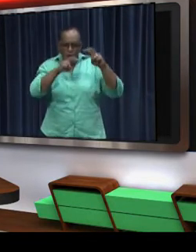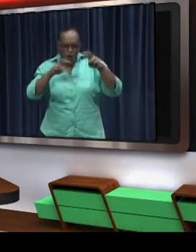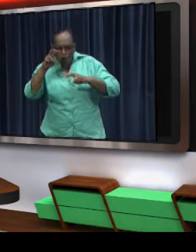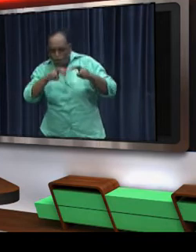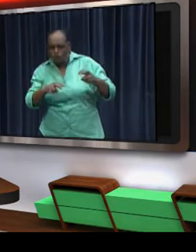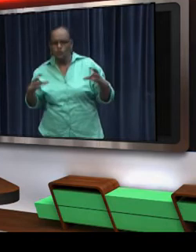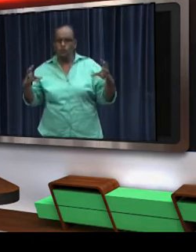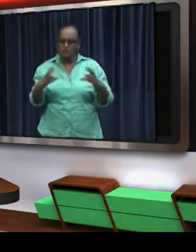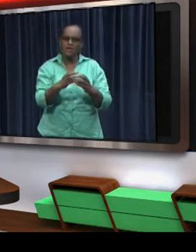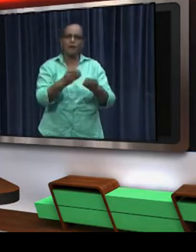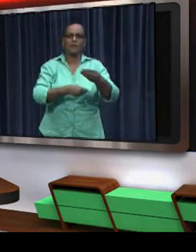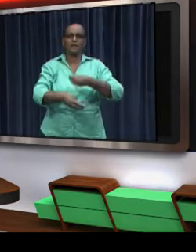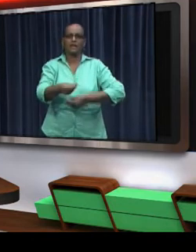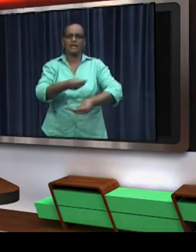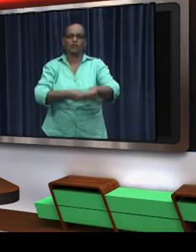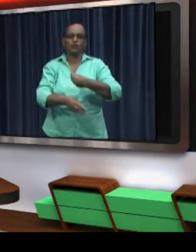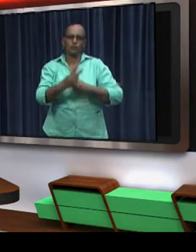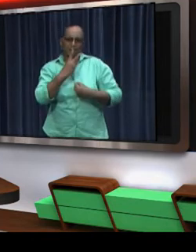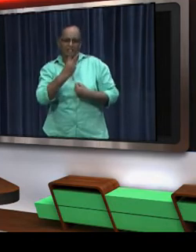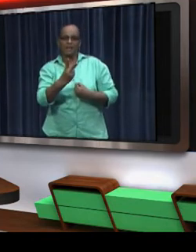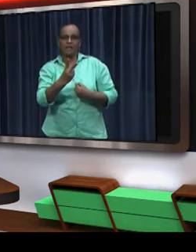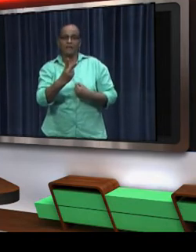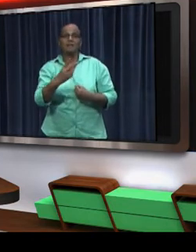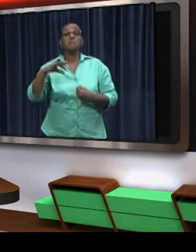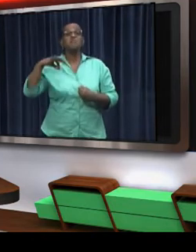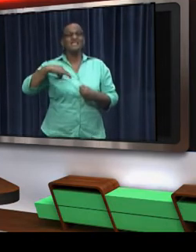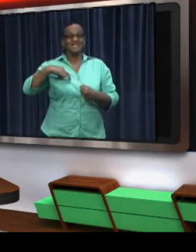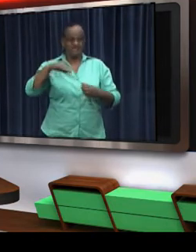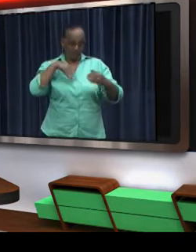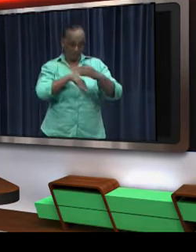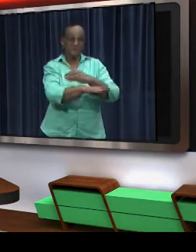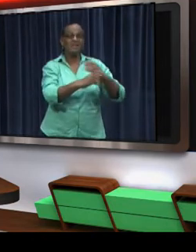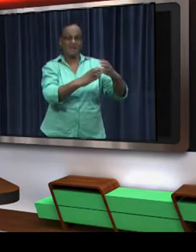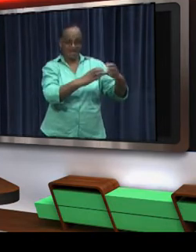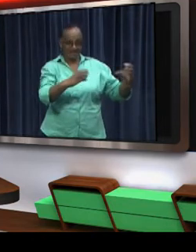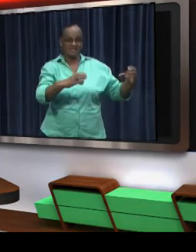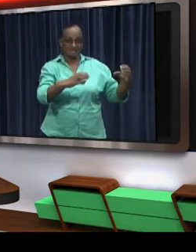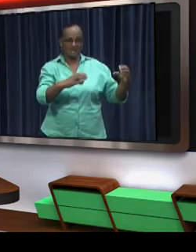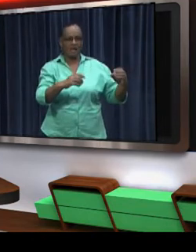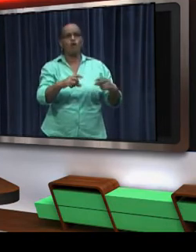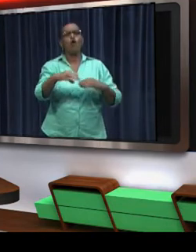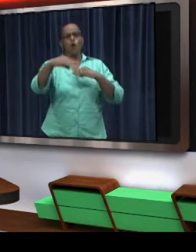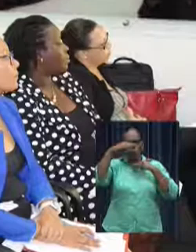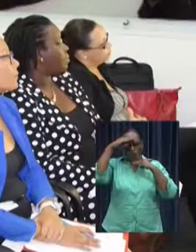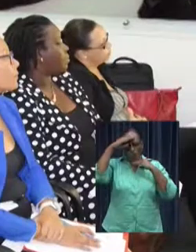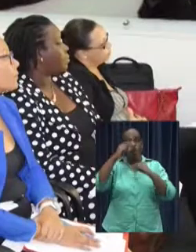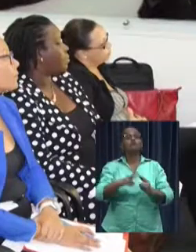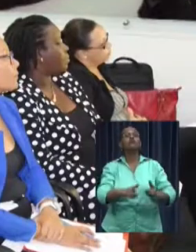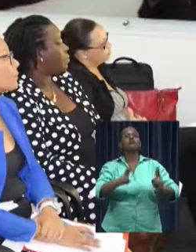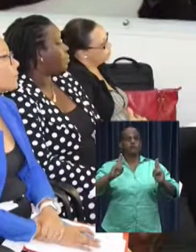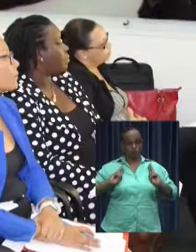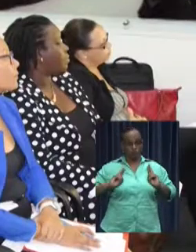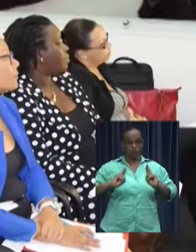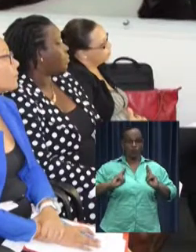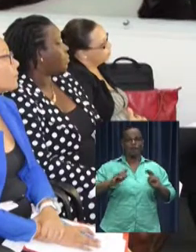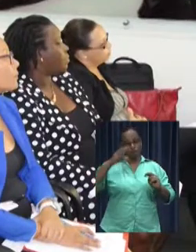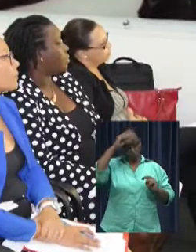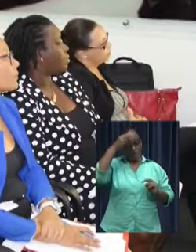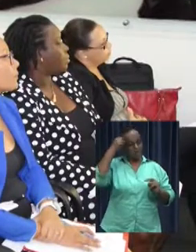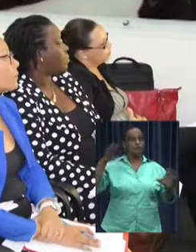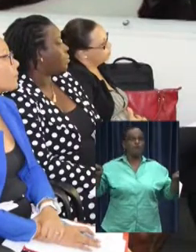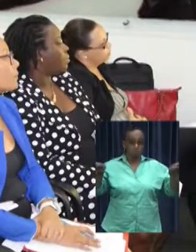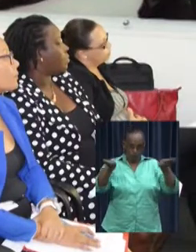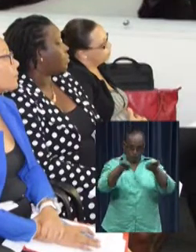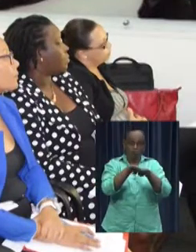in collecting gender statistics and identify in the field of economics. The Ministry of the Interior